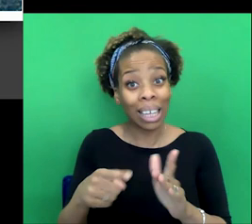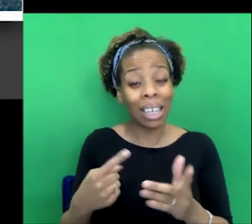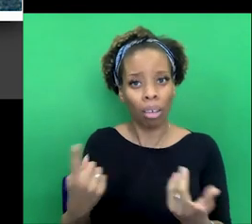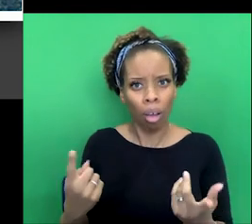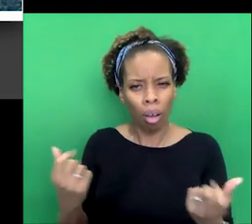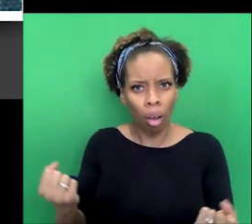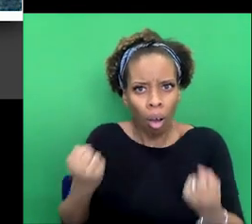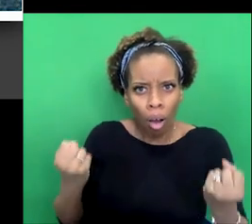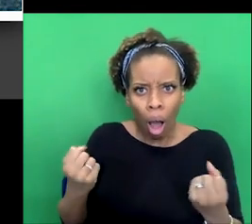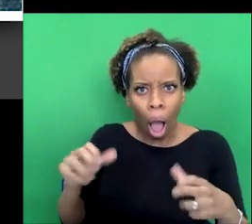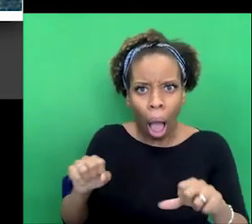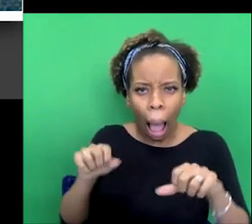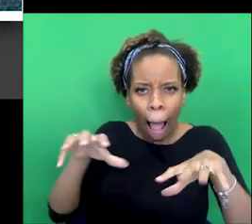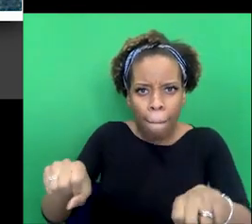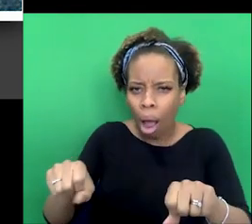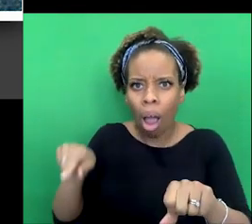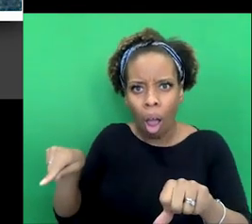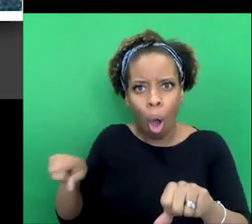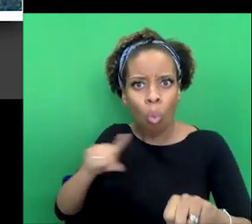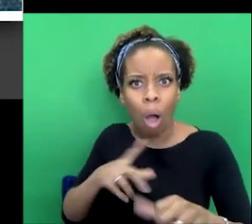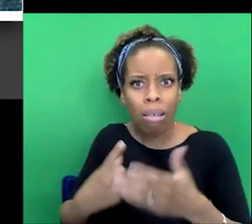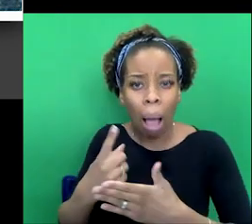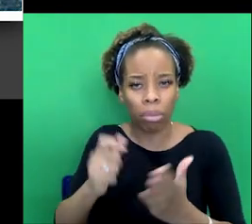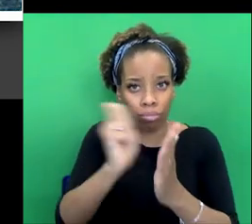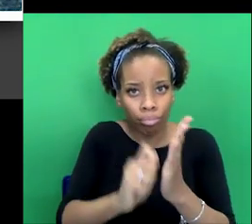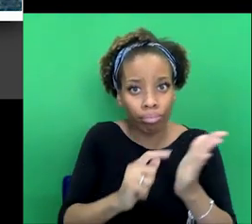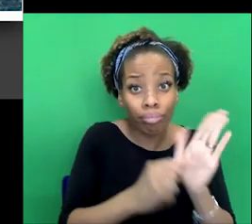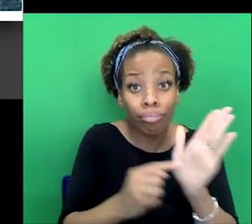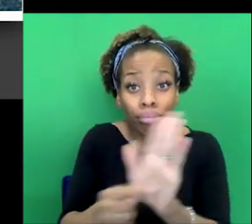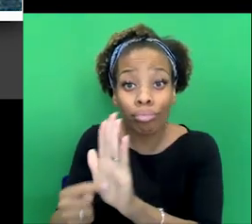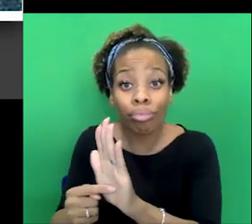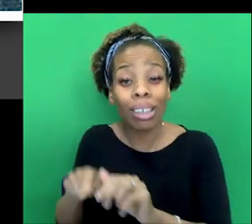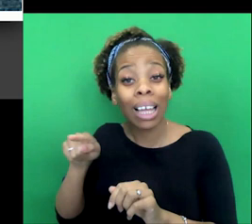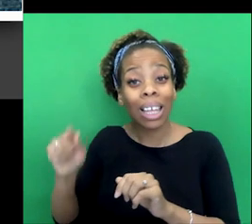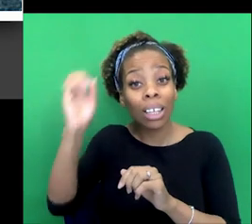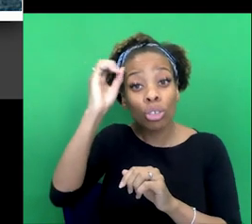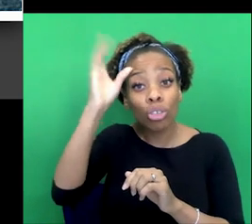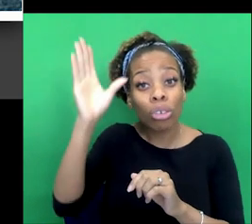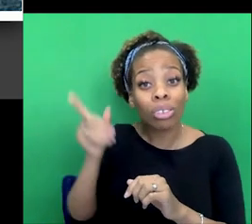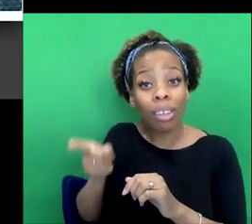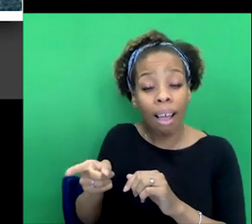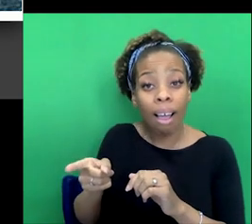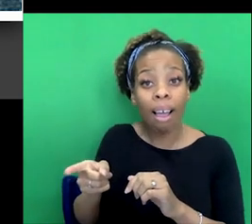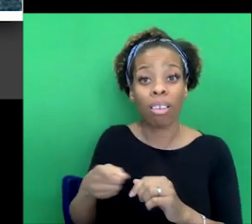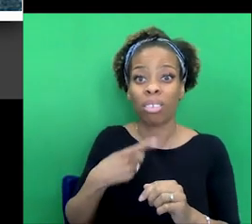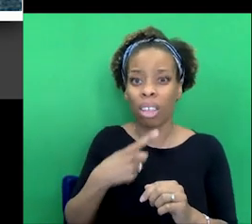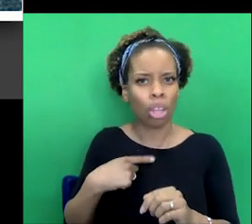well in this, you know, where he justifies what happened. And as a doctor, when he says that these were not concentration camps, this